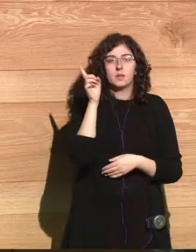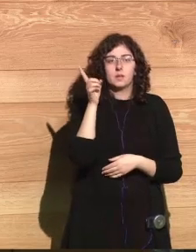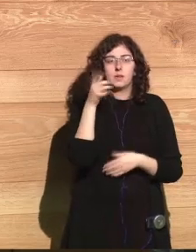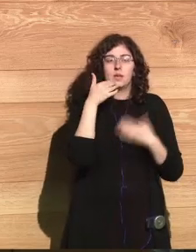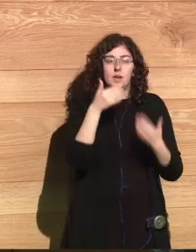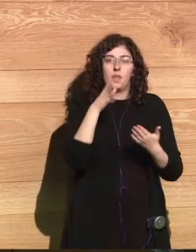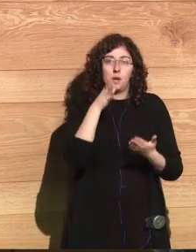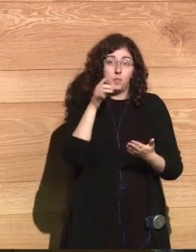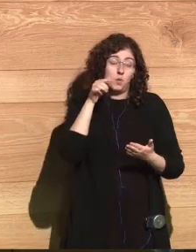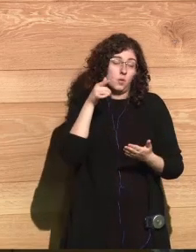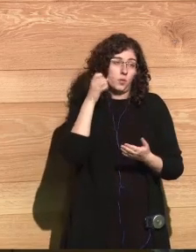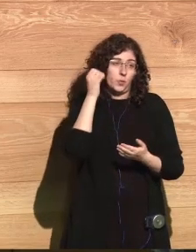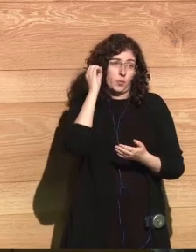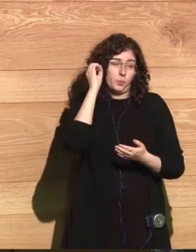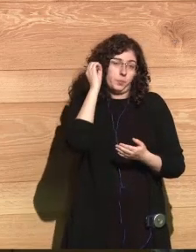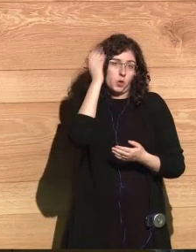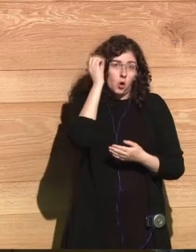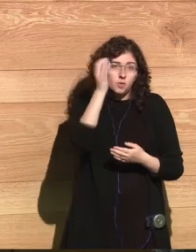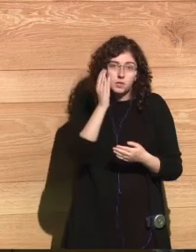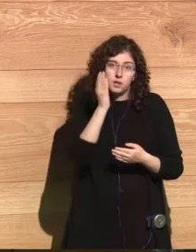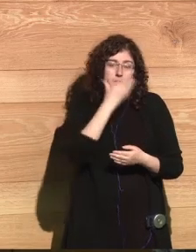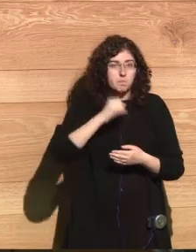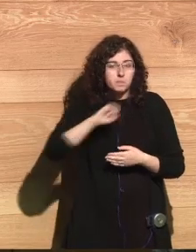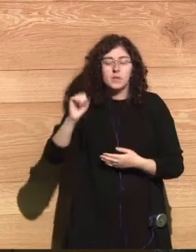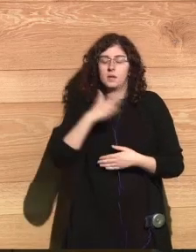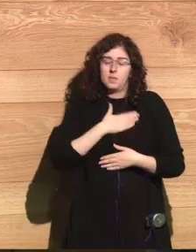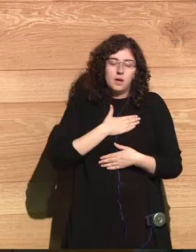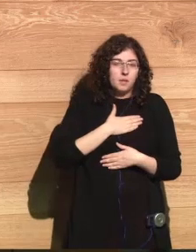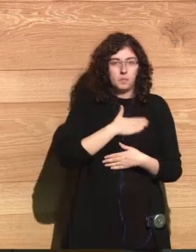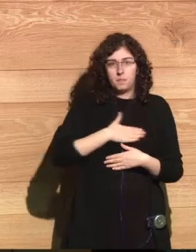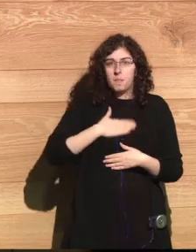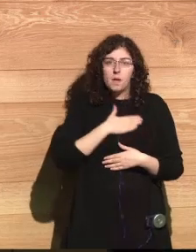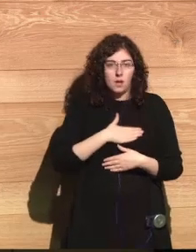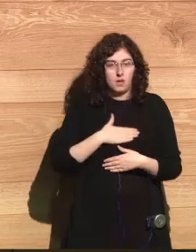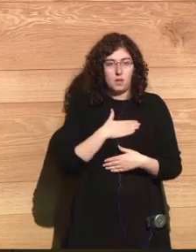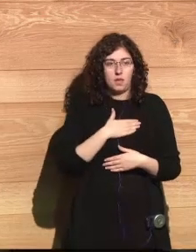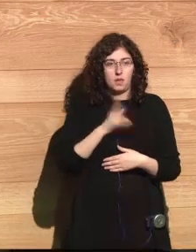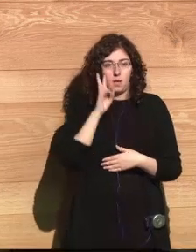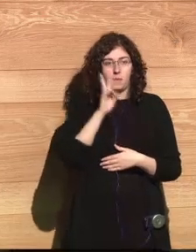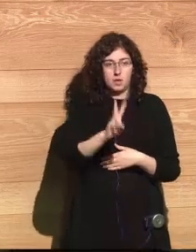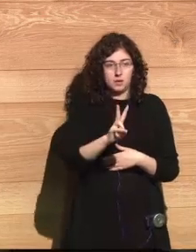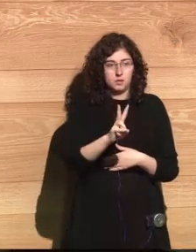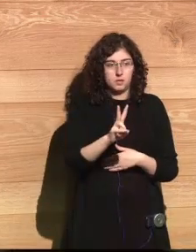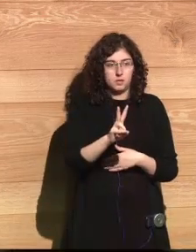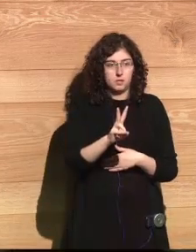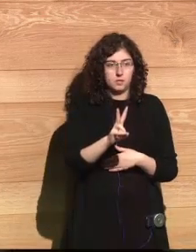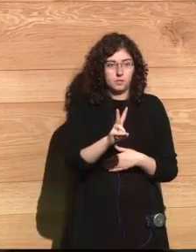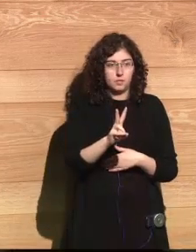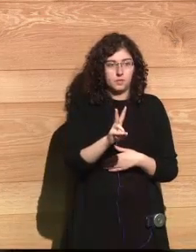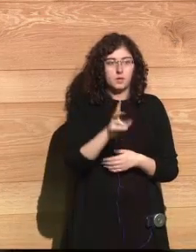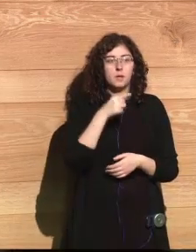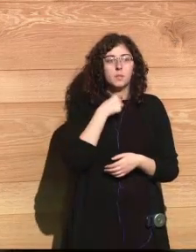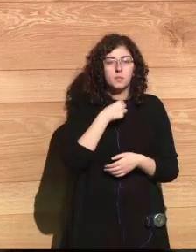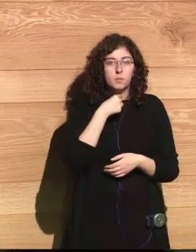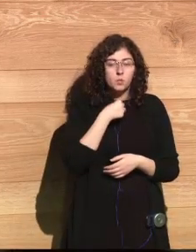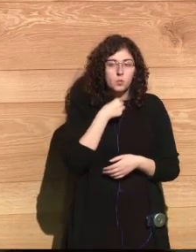It's for me a dream to see you here. And I would like to let you know that I